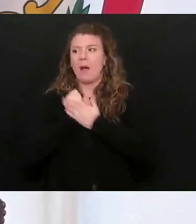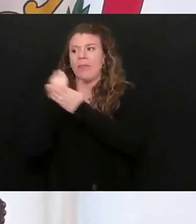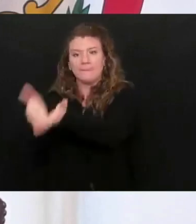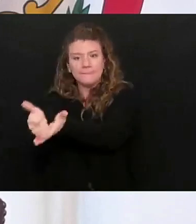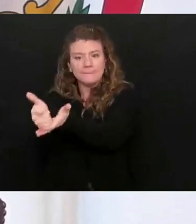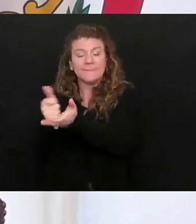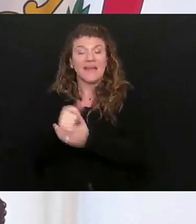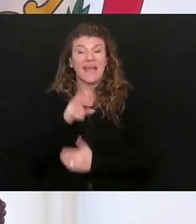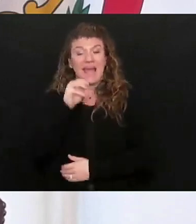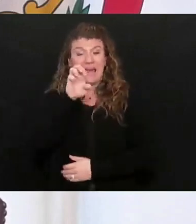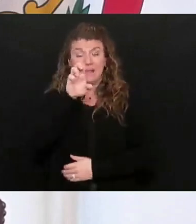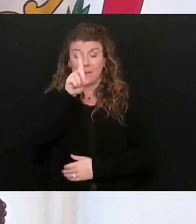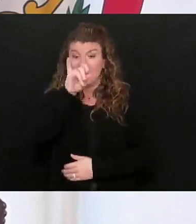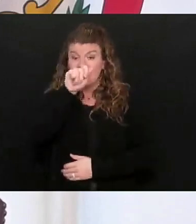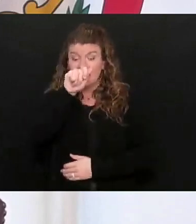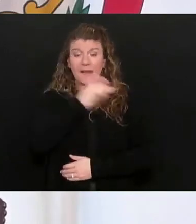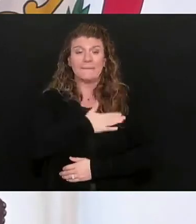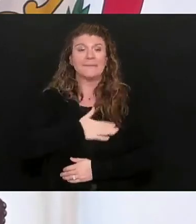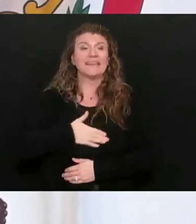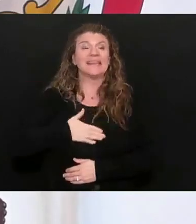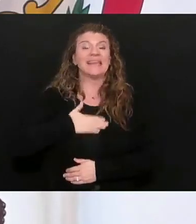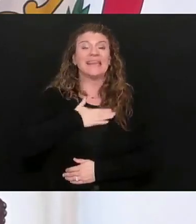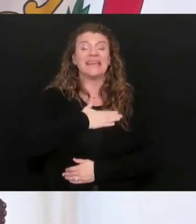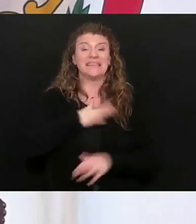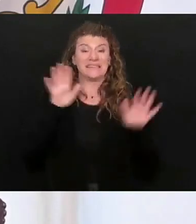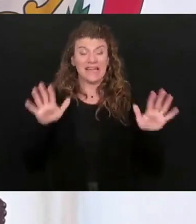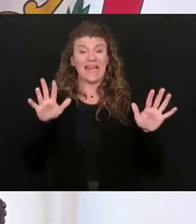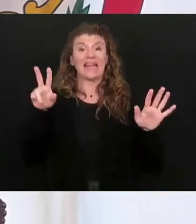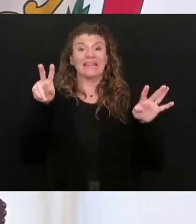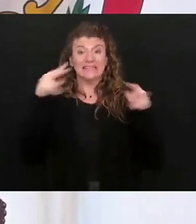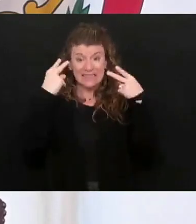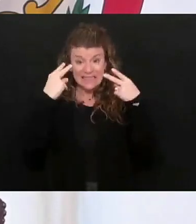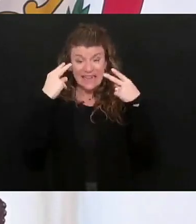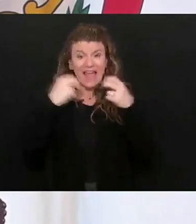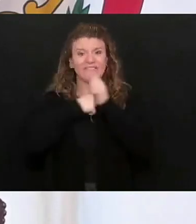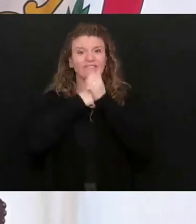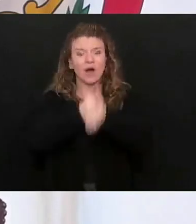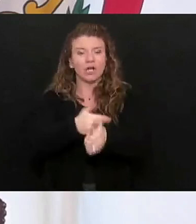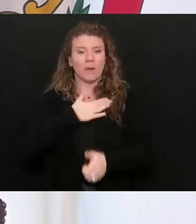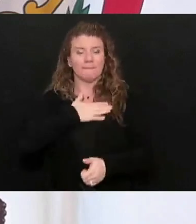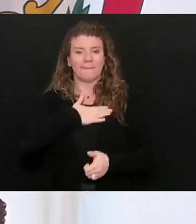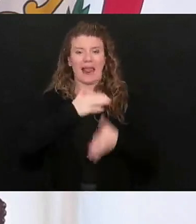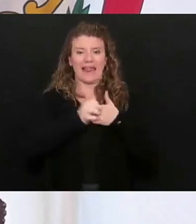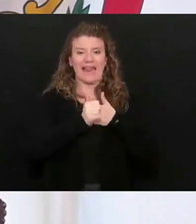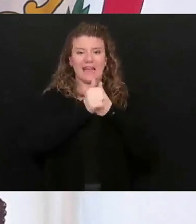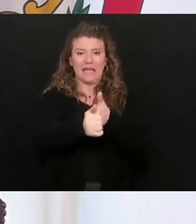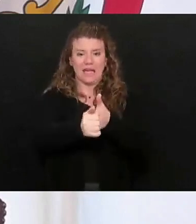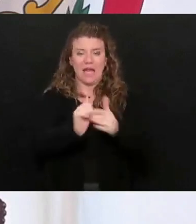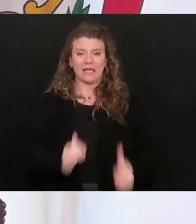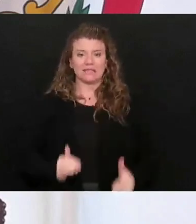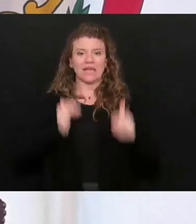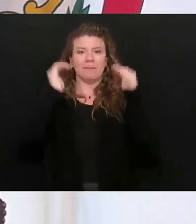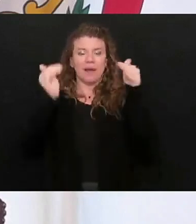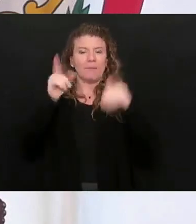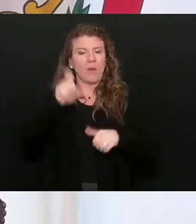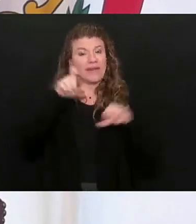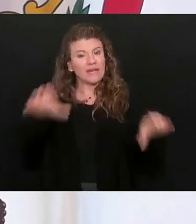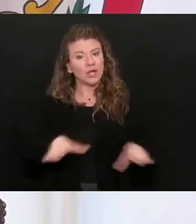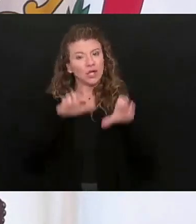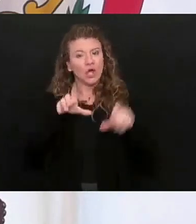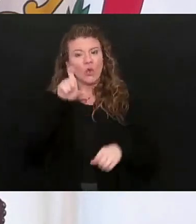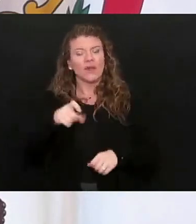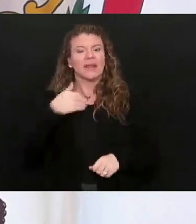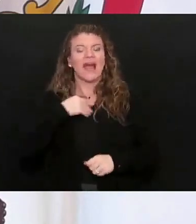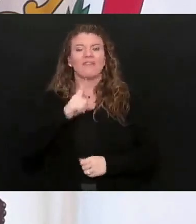the media, if you could take this as a lead and really, really help step up with that, what we need to do is have a real